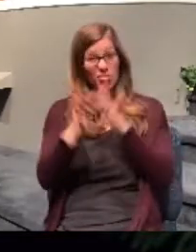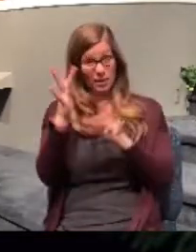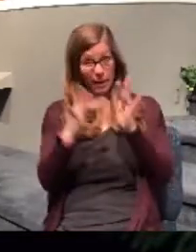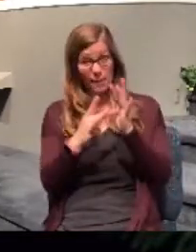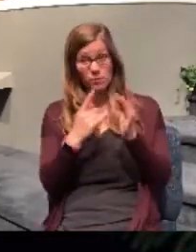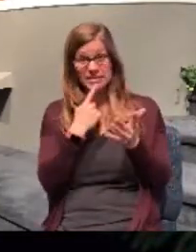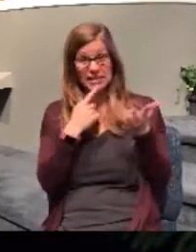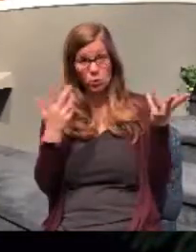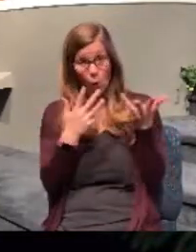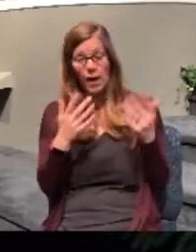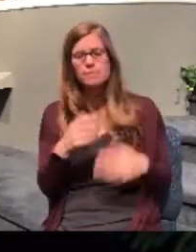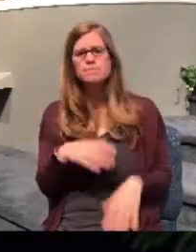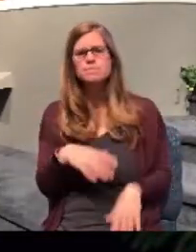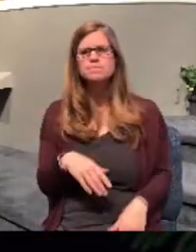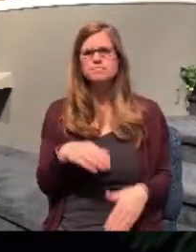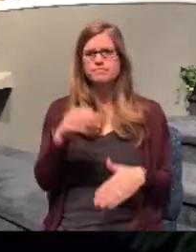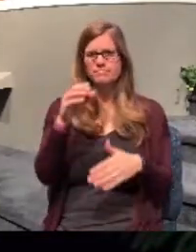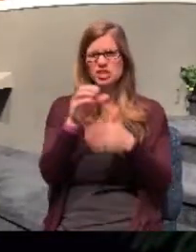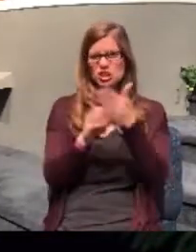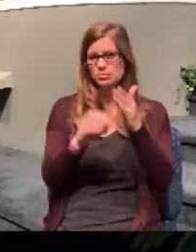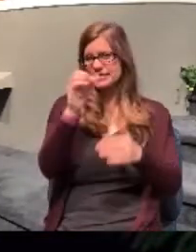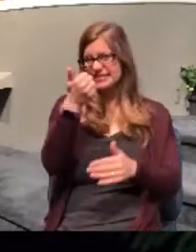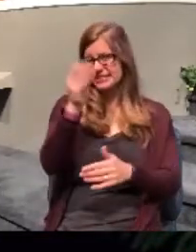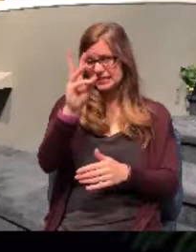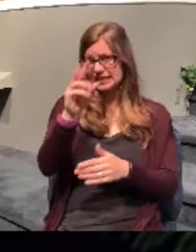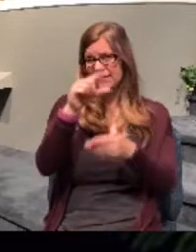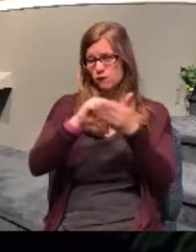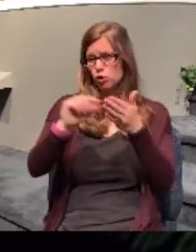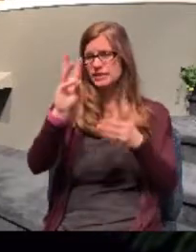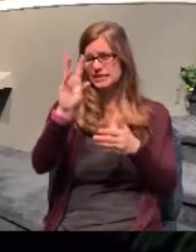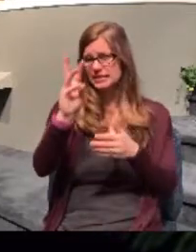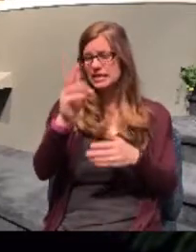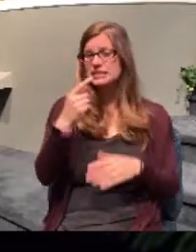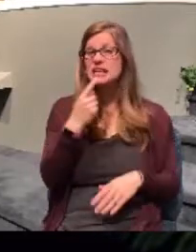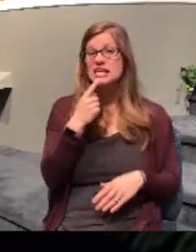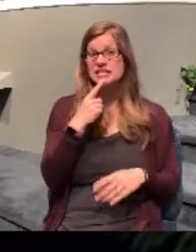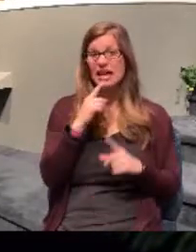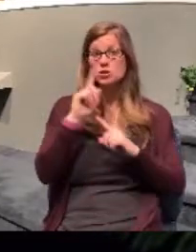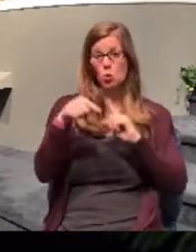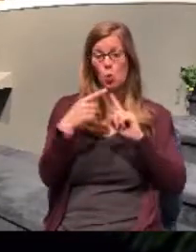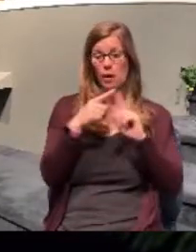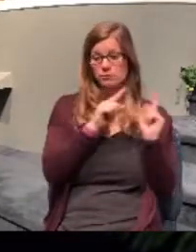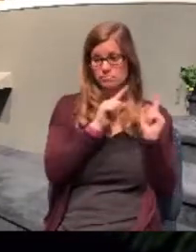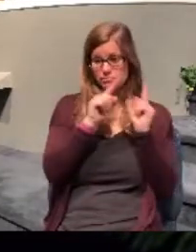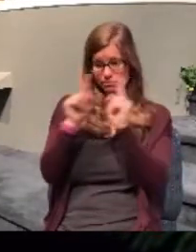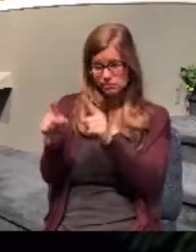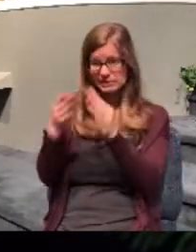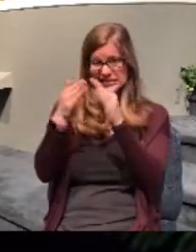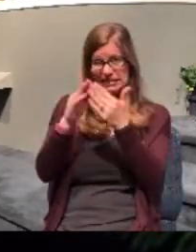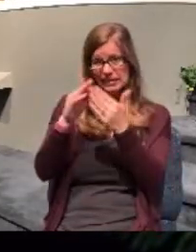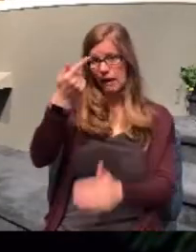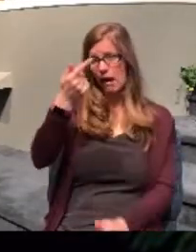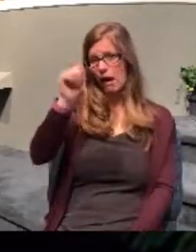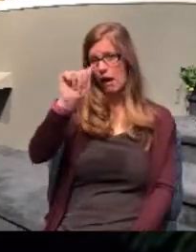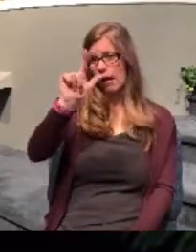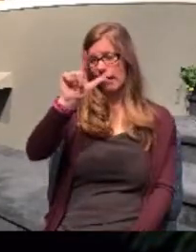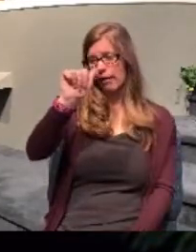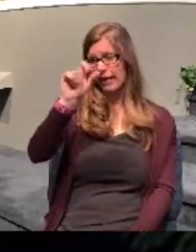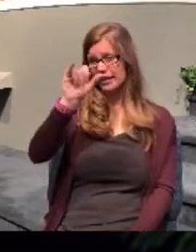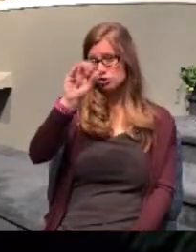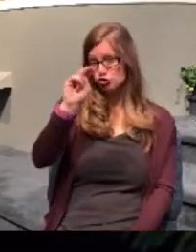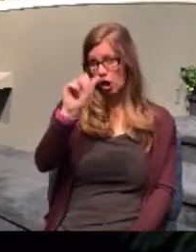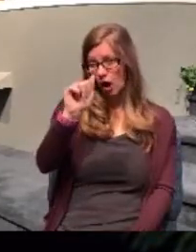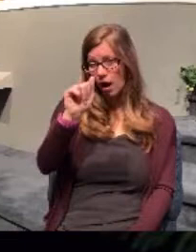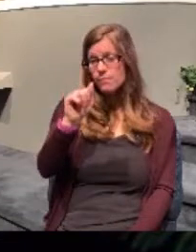Acts chapter 16 and verse 6 that while they were in Galatia, notice what the Bible says, they were forbidden